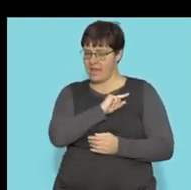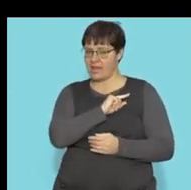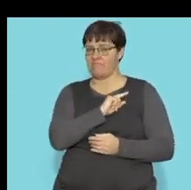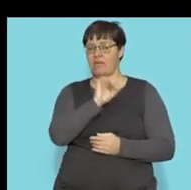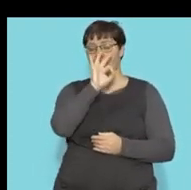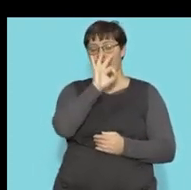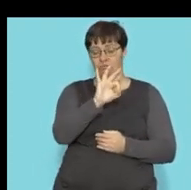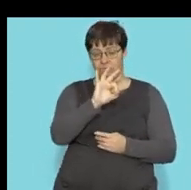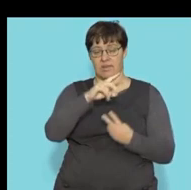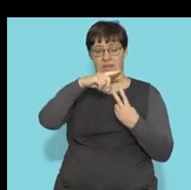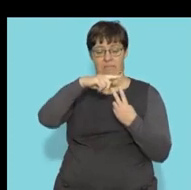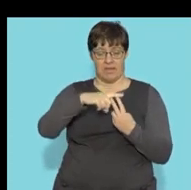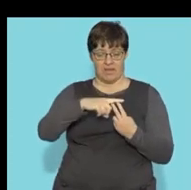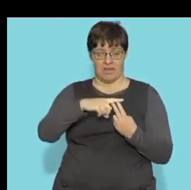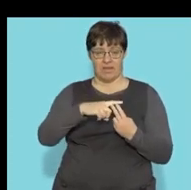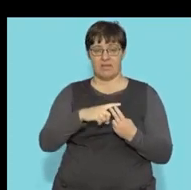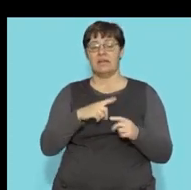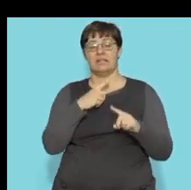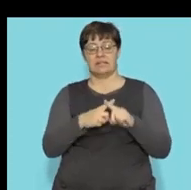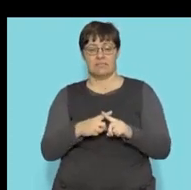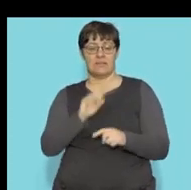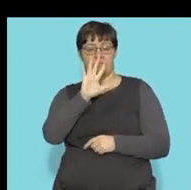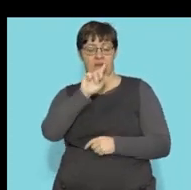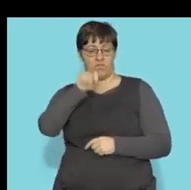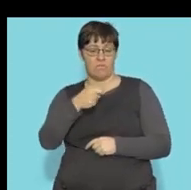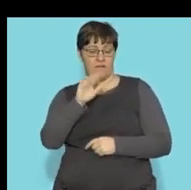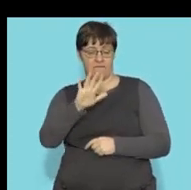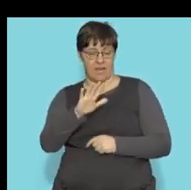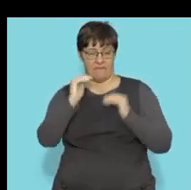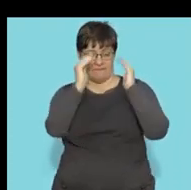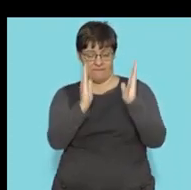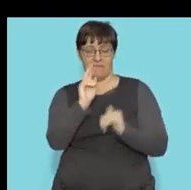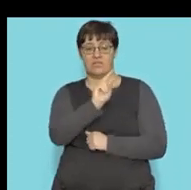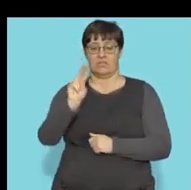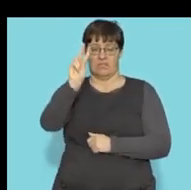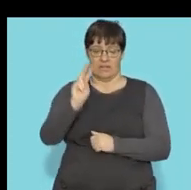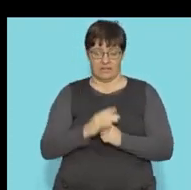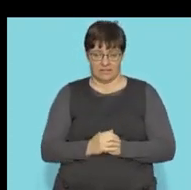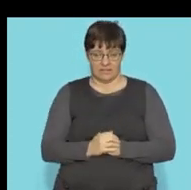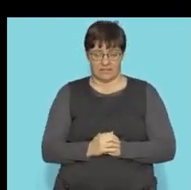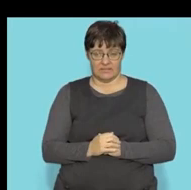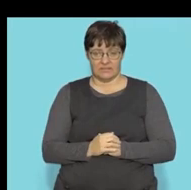because it's going to be 3 pi times 5,5 squared.